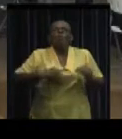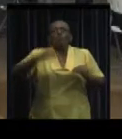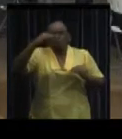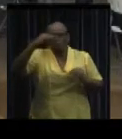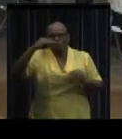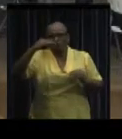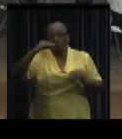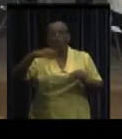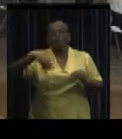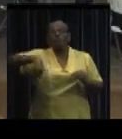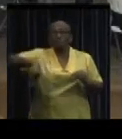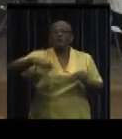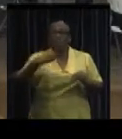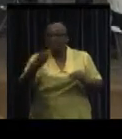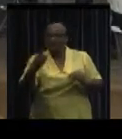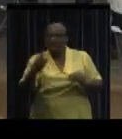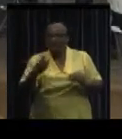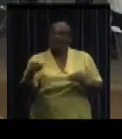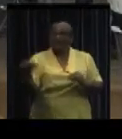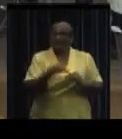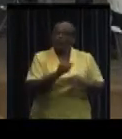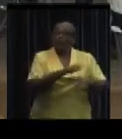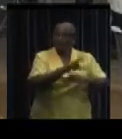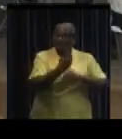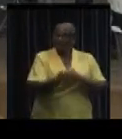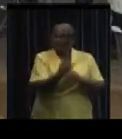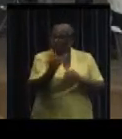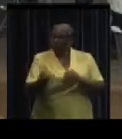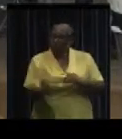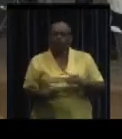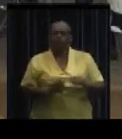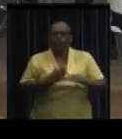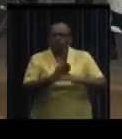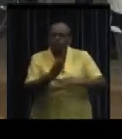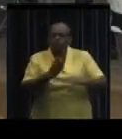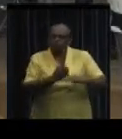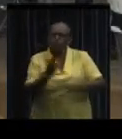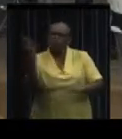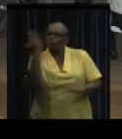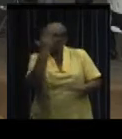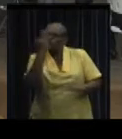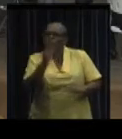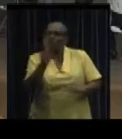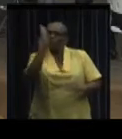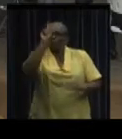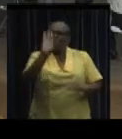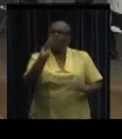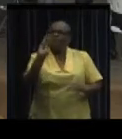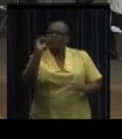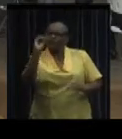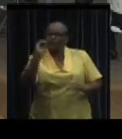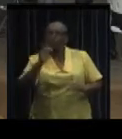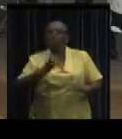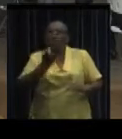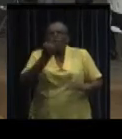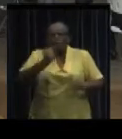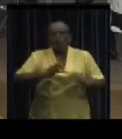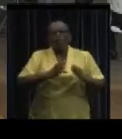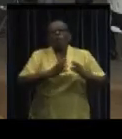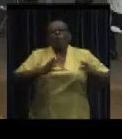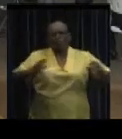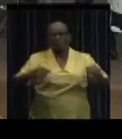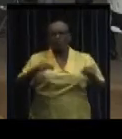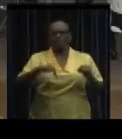for higher vocational education level. Noor-Shalim further says that the demand from the civil service